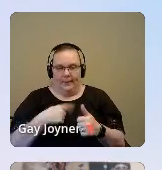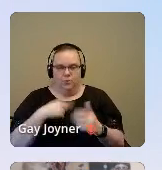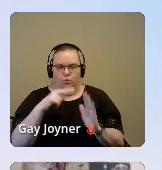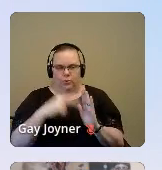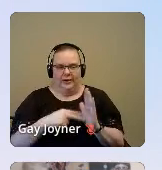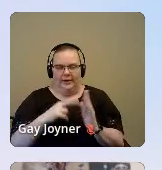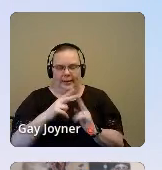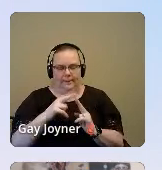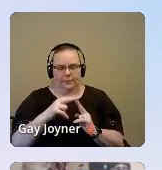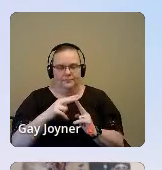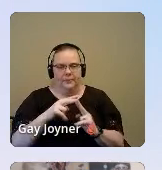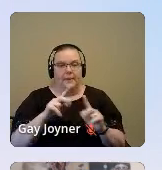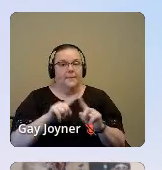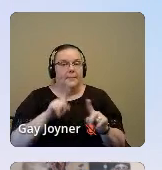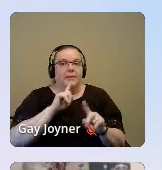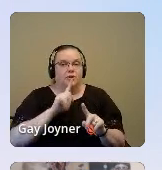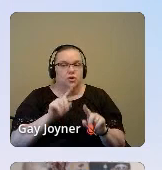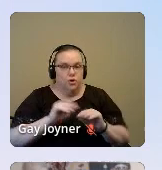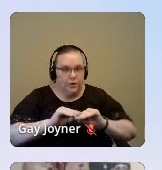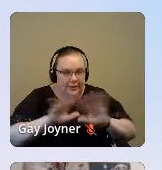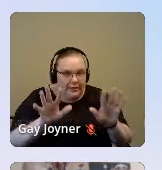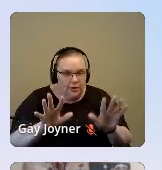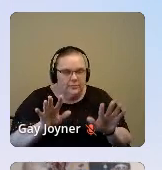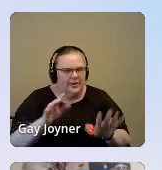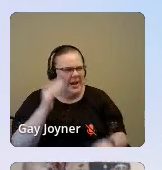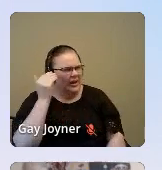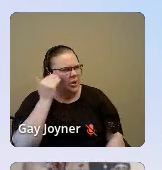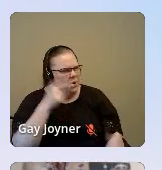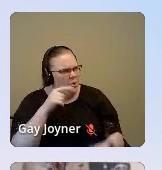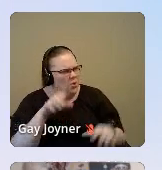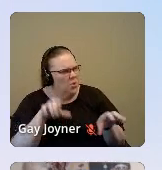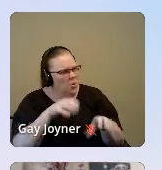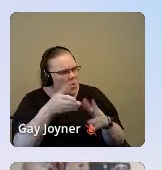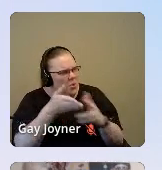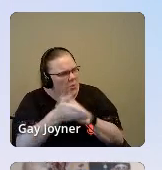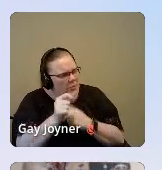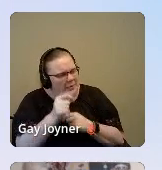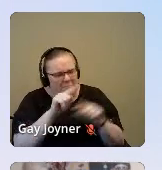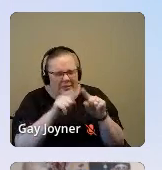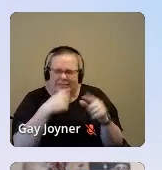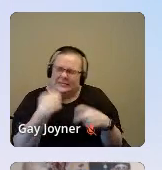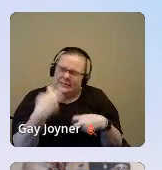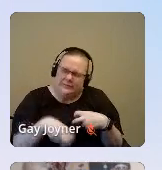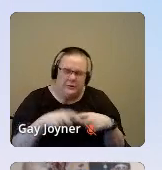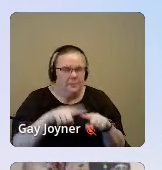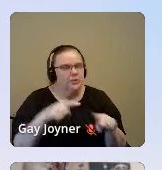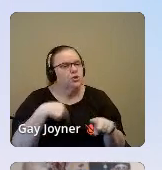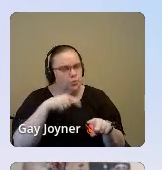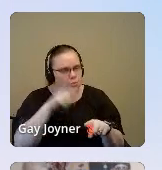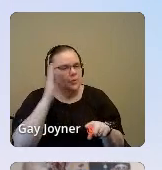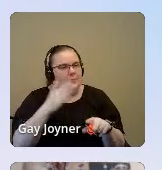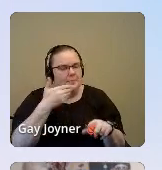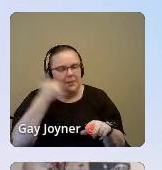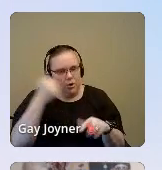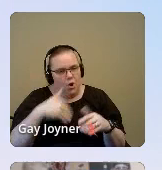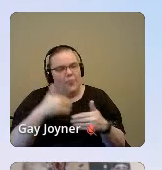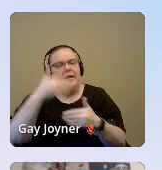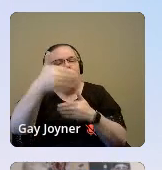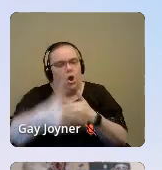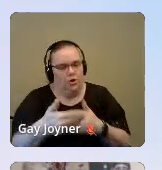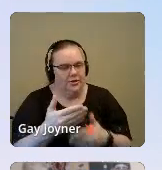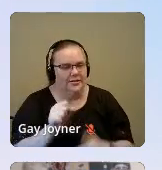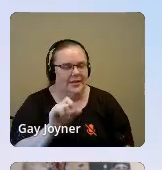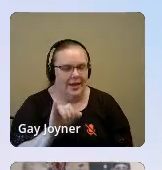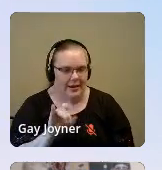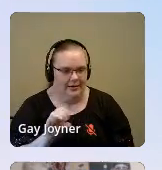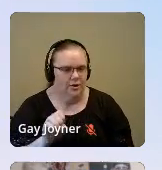Make it clear that you're there. You can say, know you're going through it, it's difficult, but I have no doubt that you're going to get on the other side of this. You must be in so